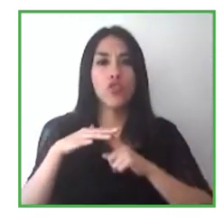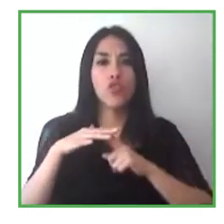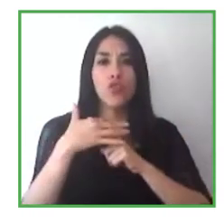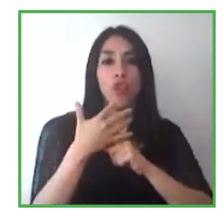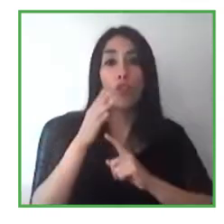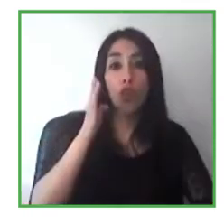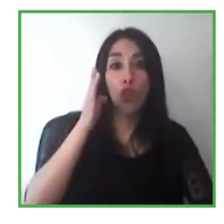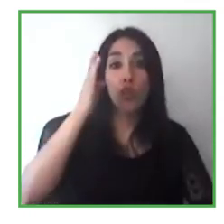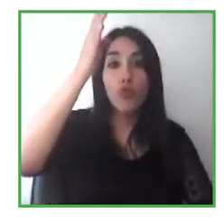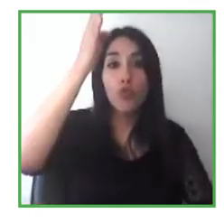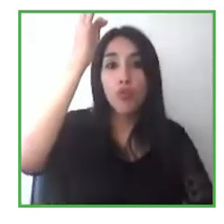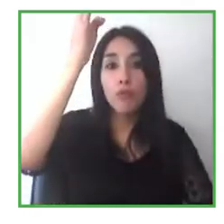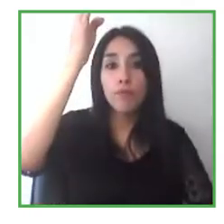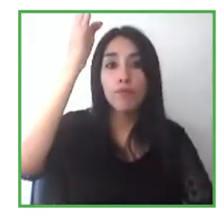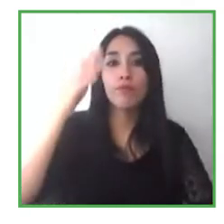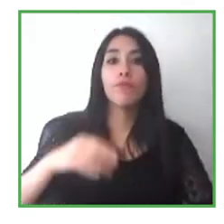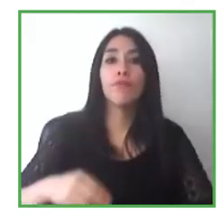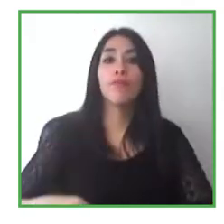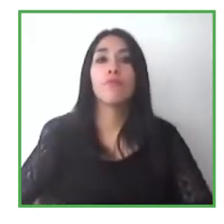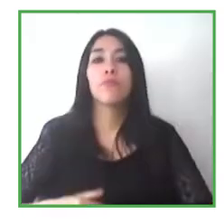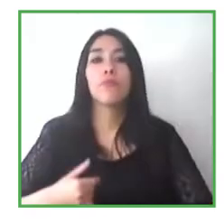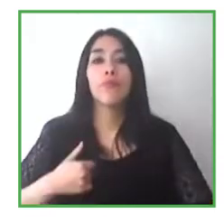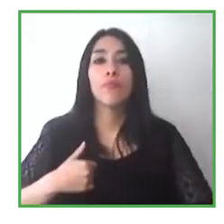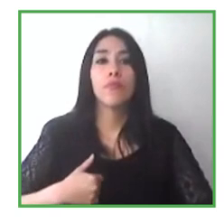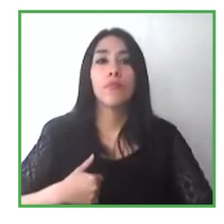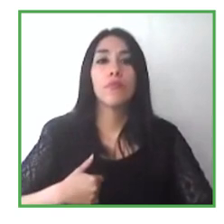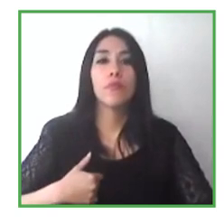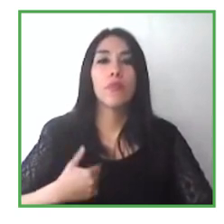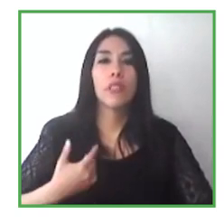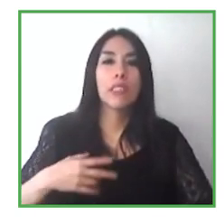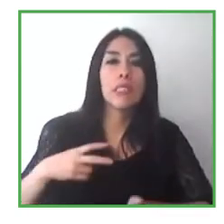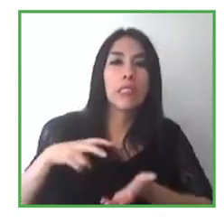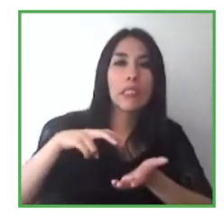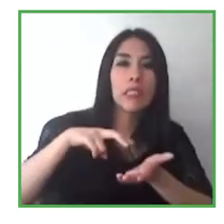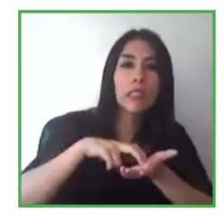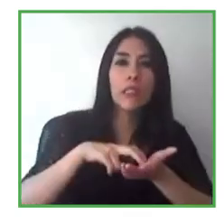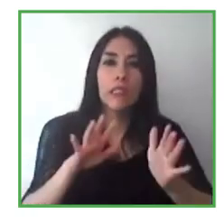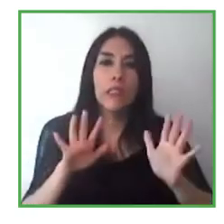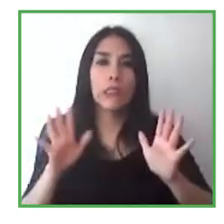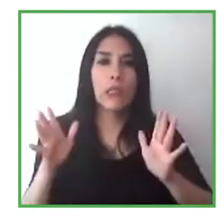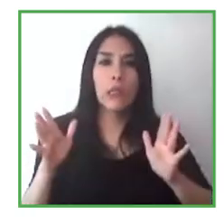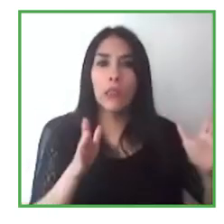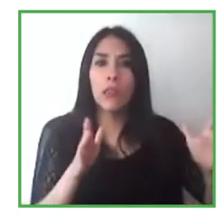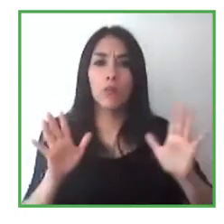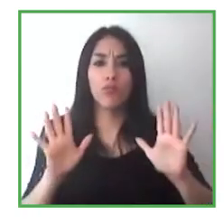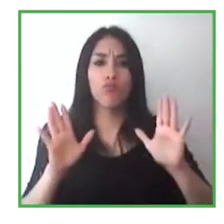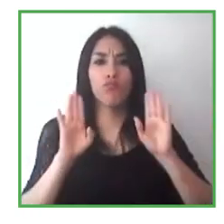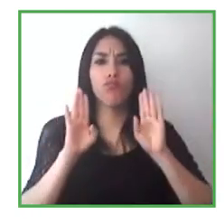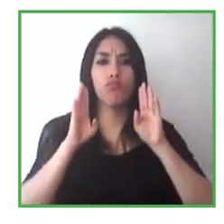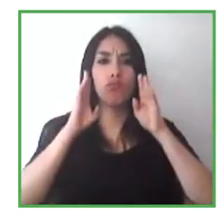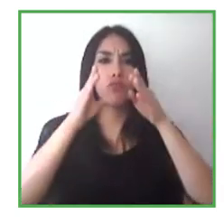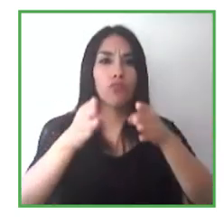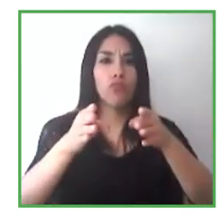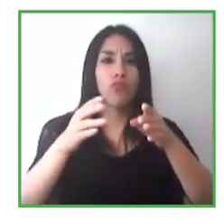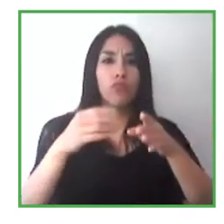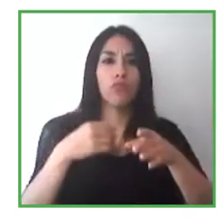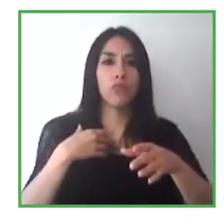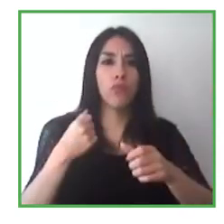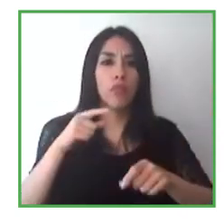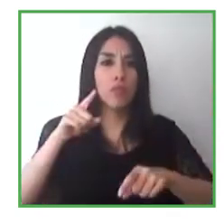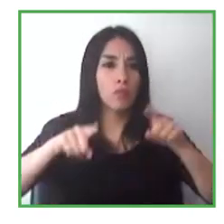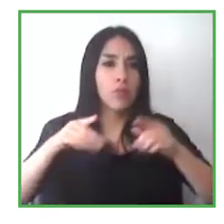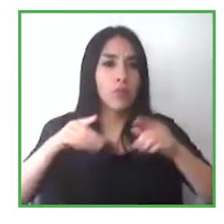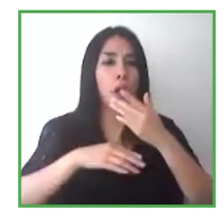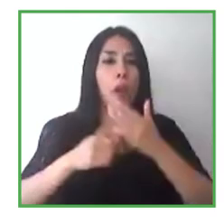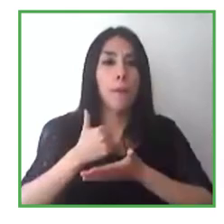people with disabilities and meaningful jobs. And every person that you help is a life changed. And not only is it their life has